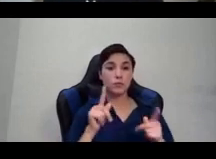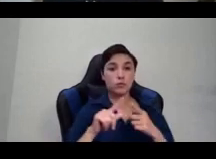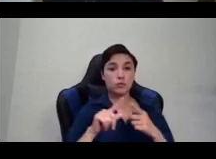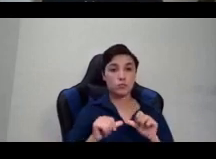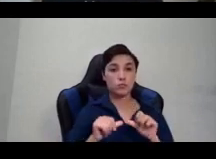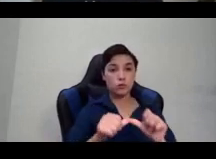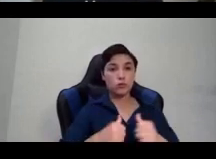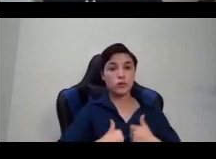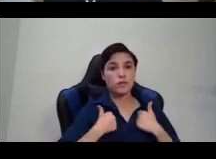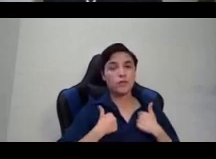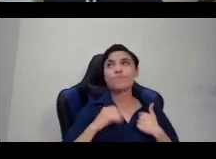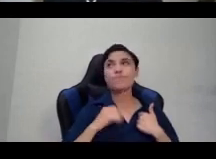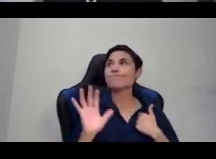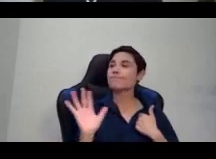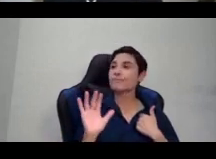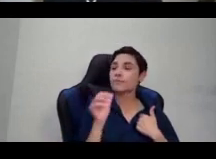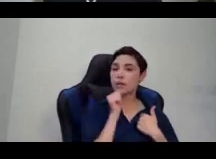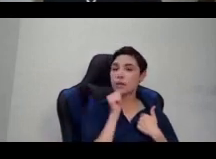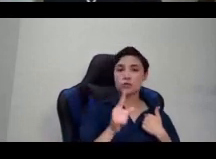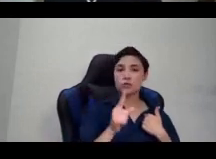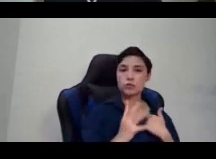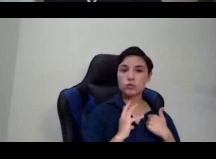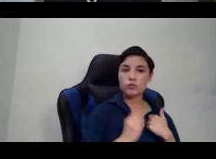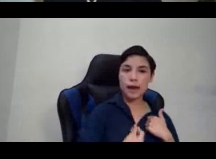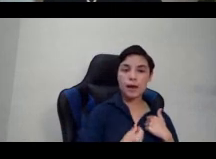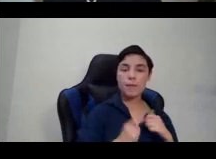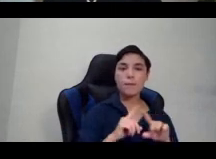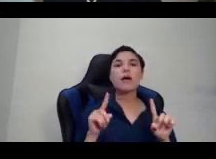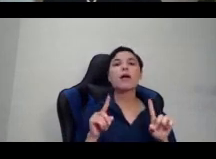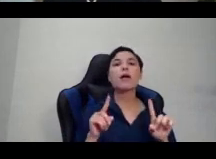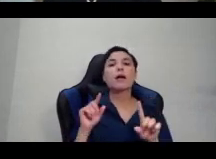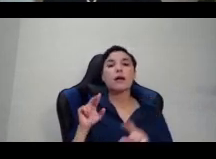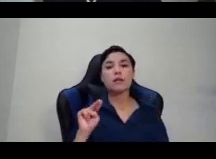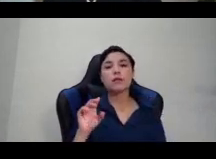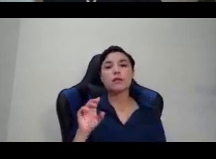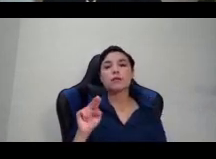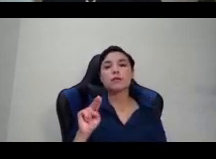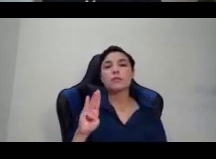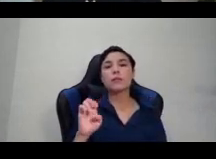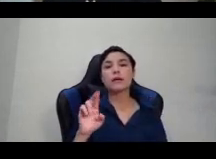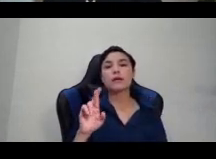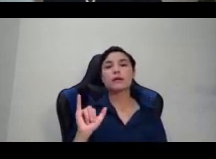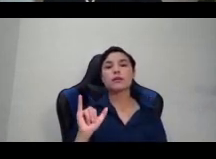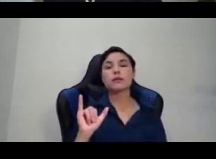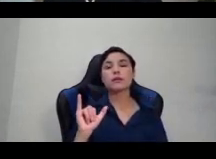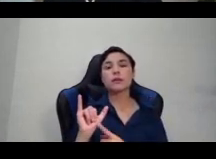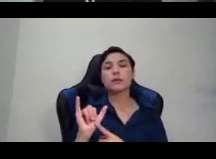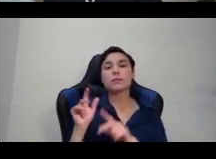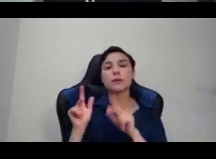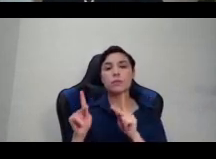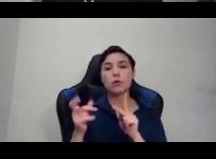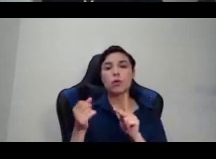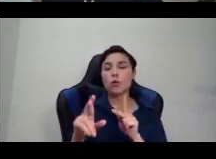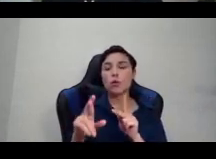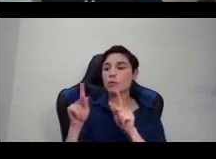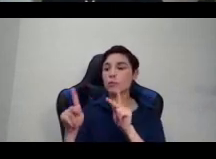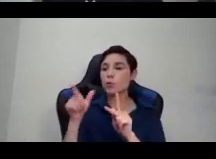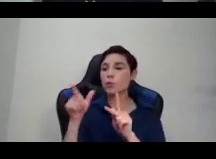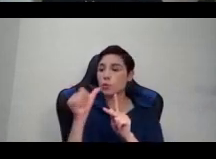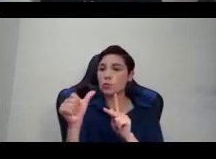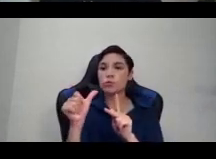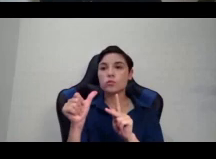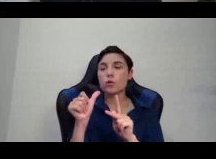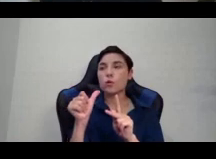-binary people, trans might be an imposition, non-binary people or gender variant people, was intimately